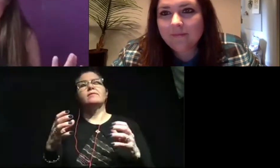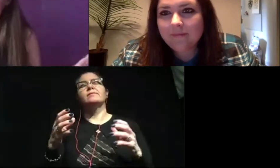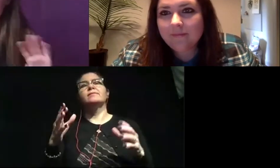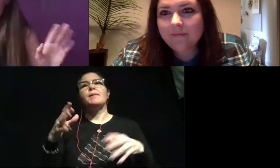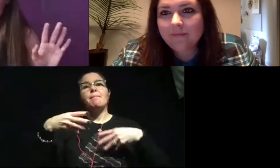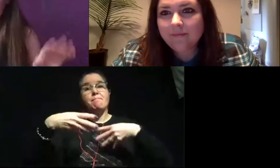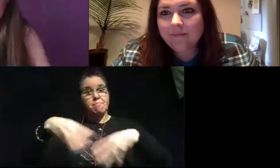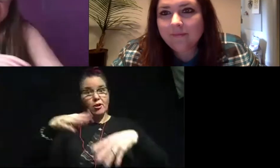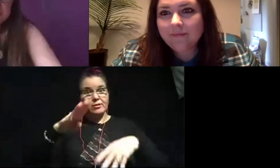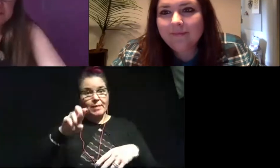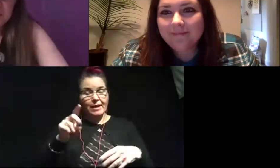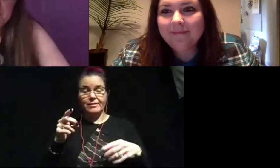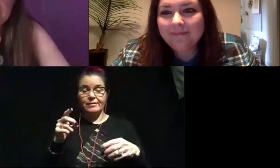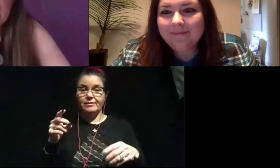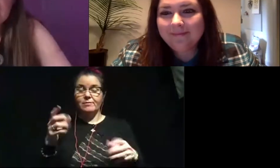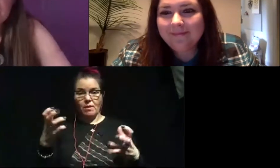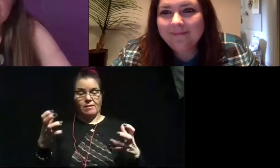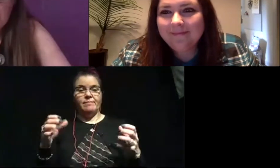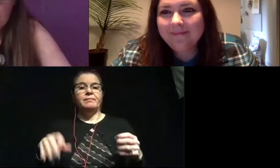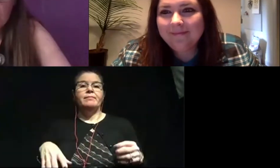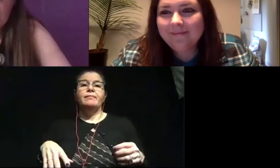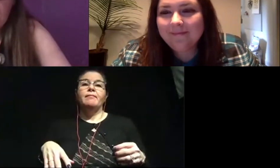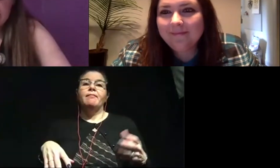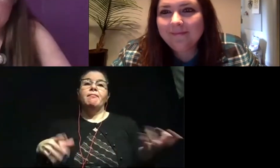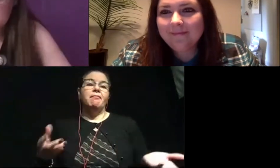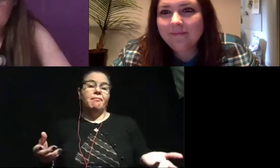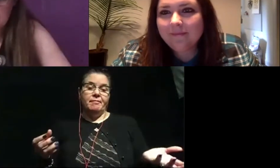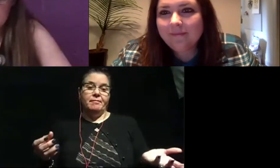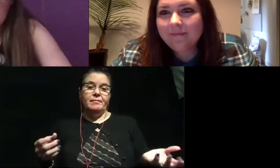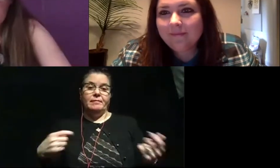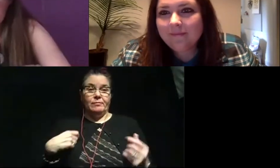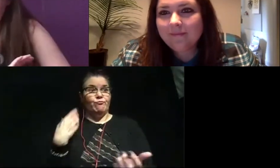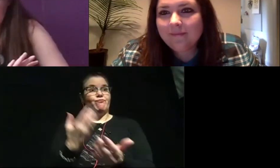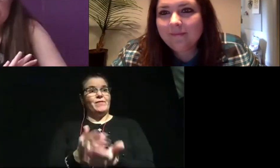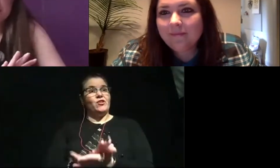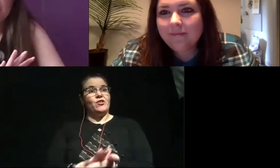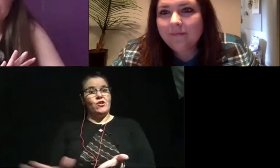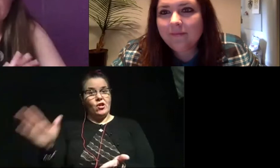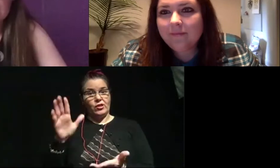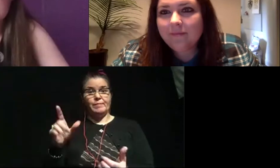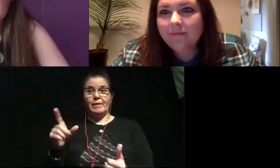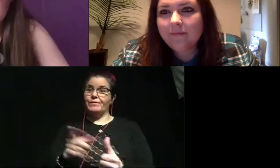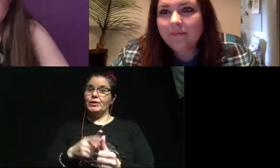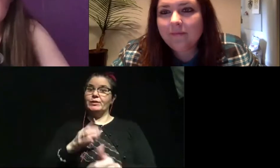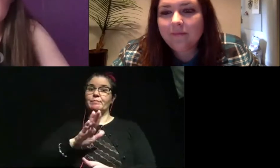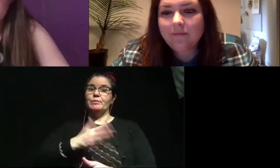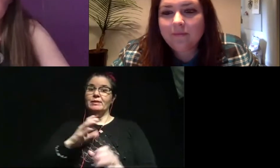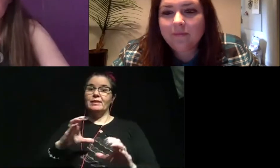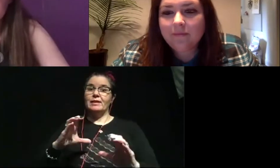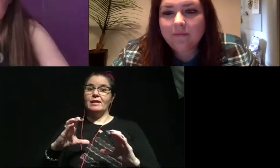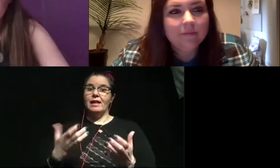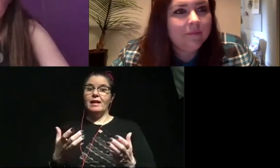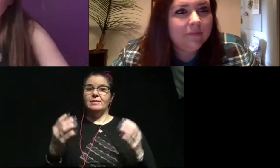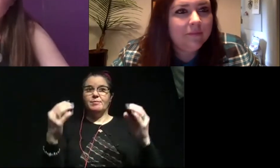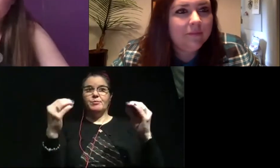specifically a love marching band. Okay. So I got to UNC and I took my first music lesson and the professor